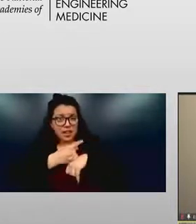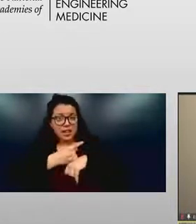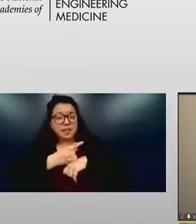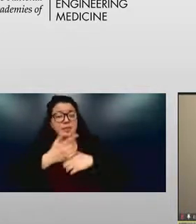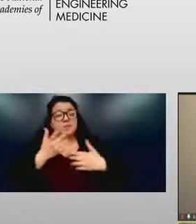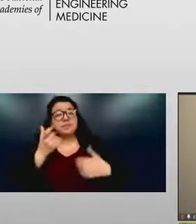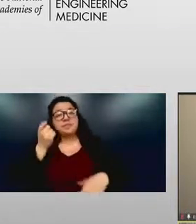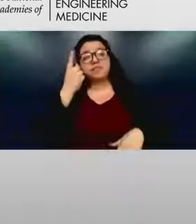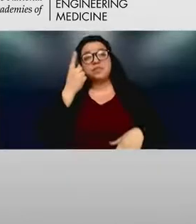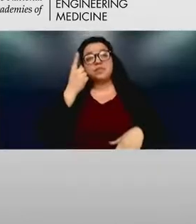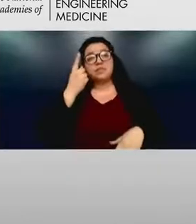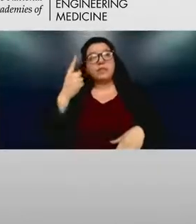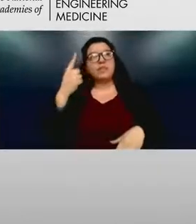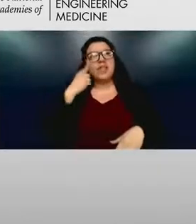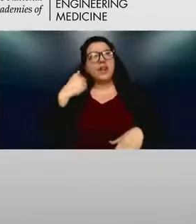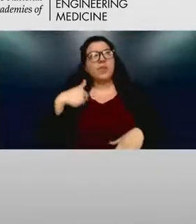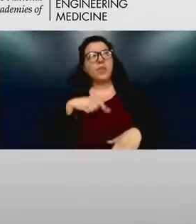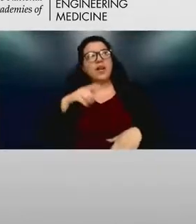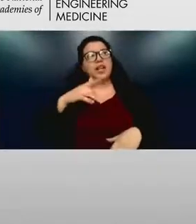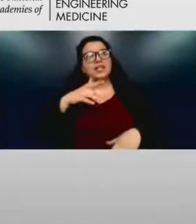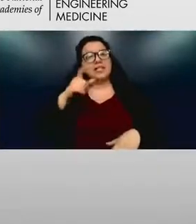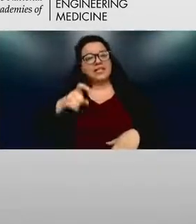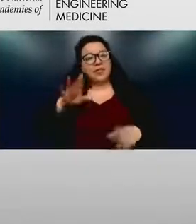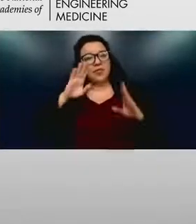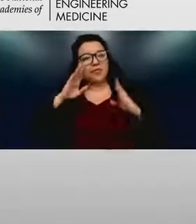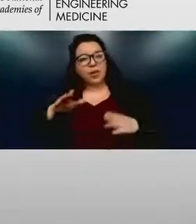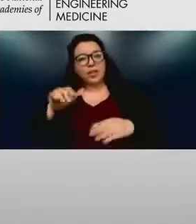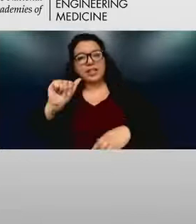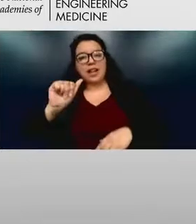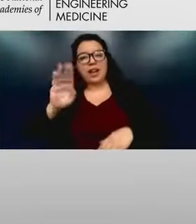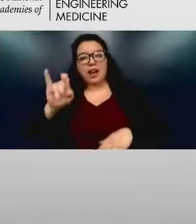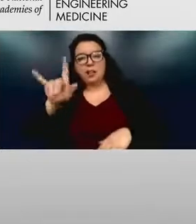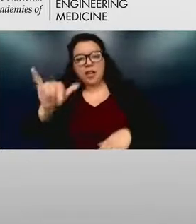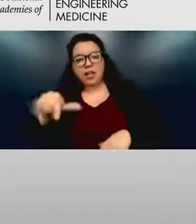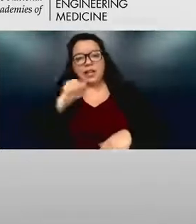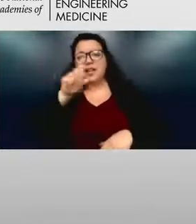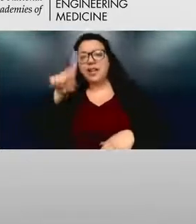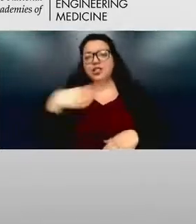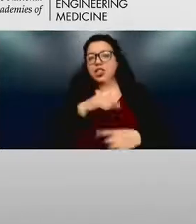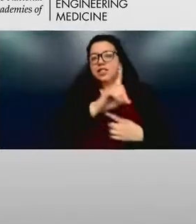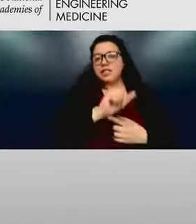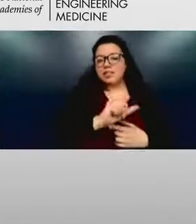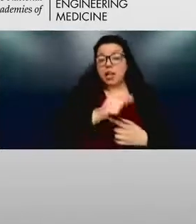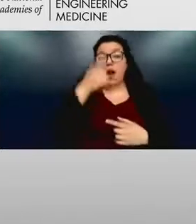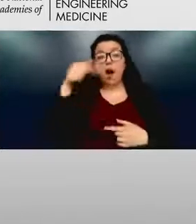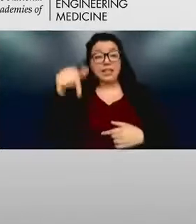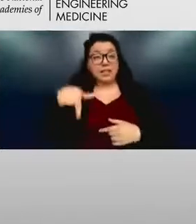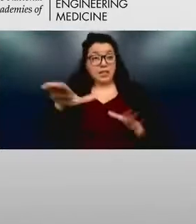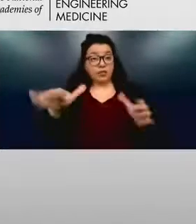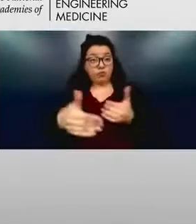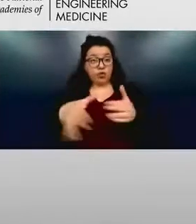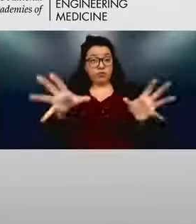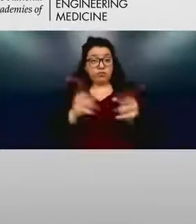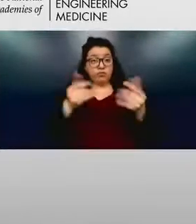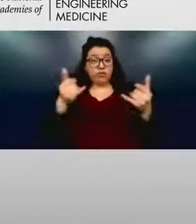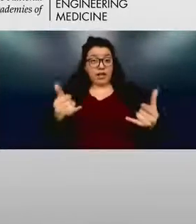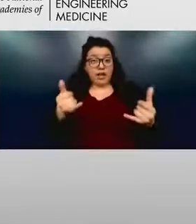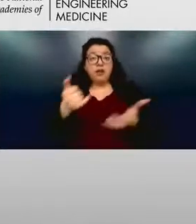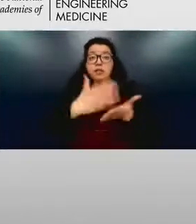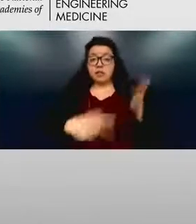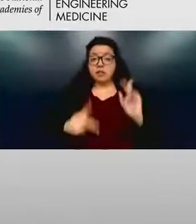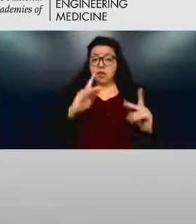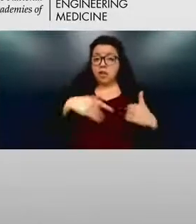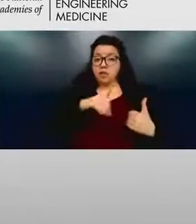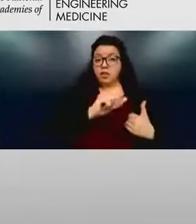look at ability rather than disability. Because everyone in this room, there's some people have disabilities and some don't in this particular conversation today, but we